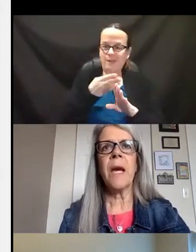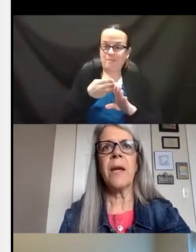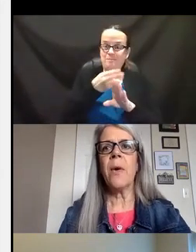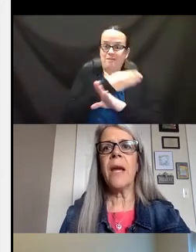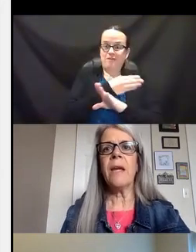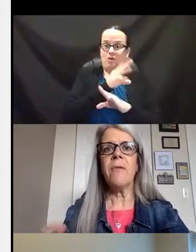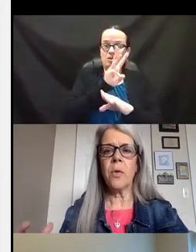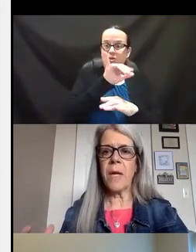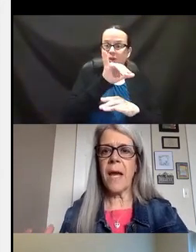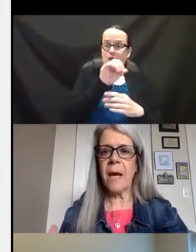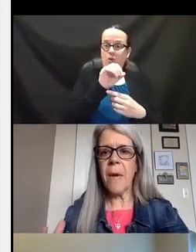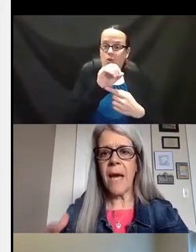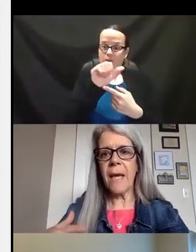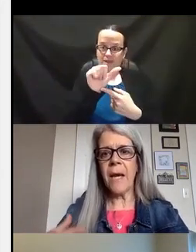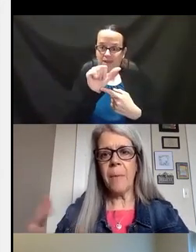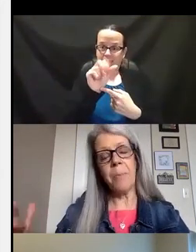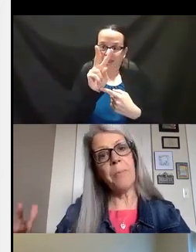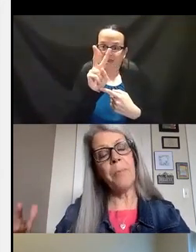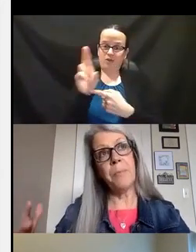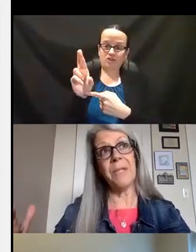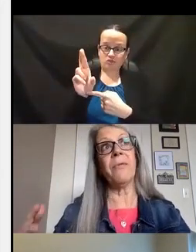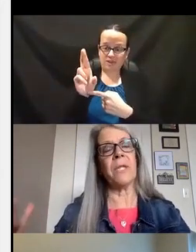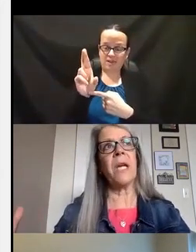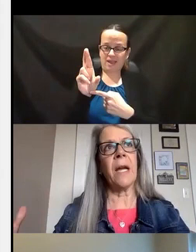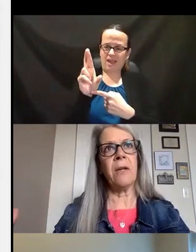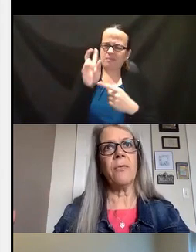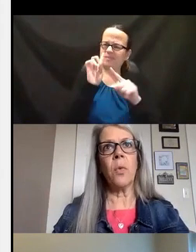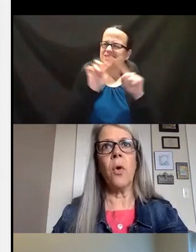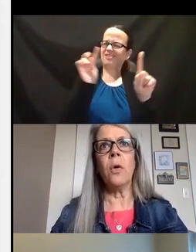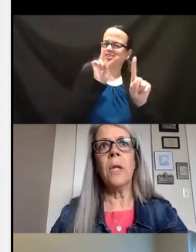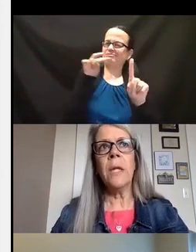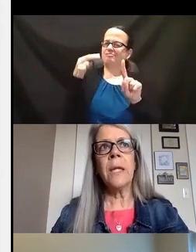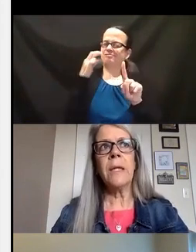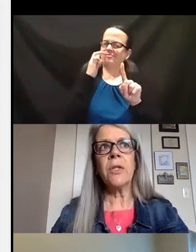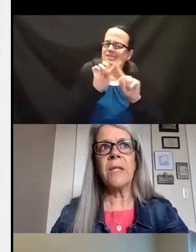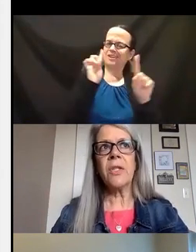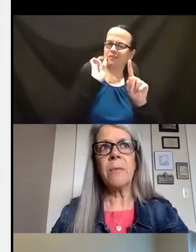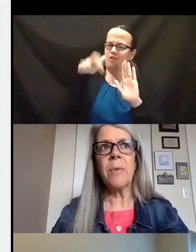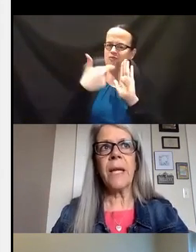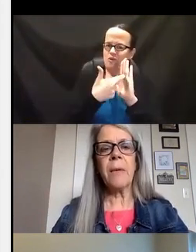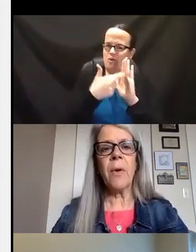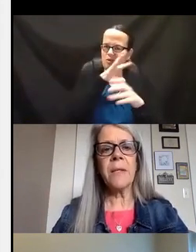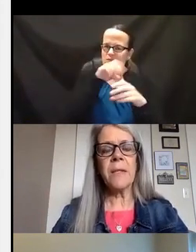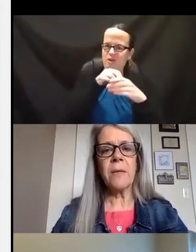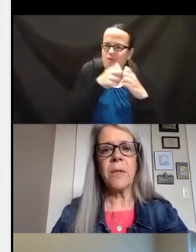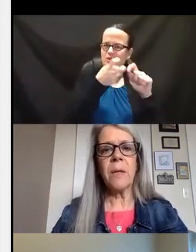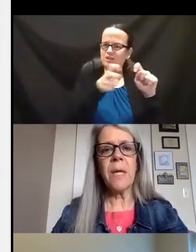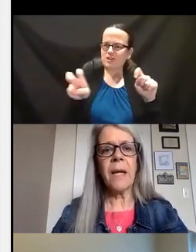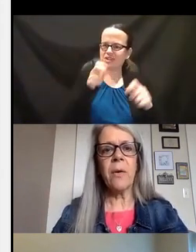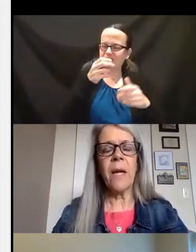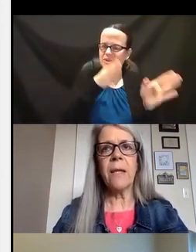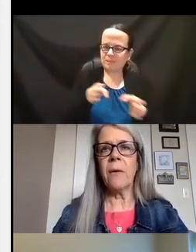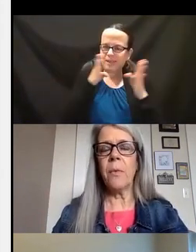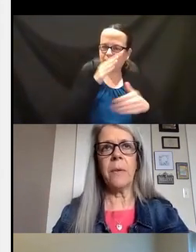WIOA, Voc Rehab had a different kind of role in the transition planning process. And with